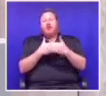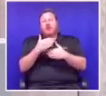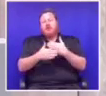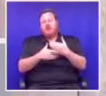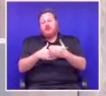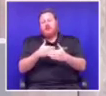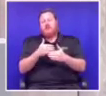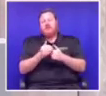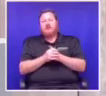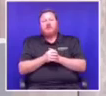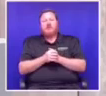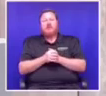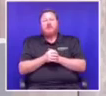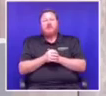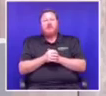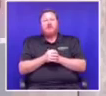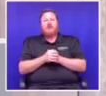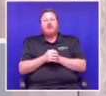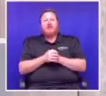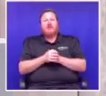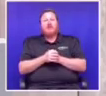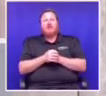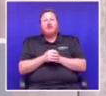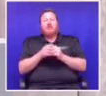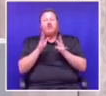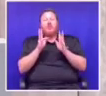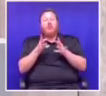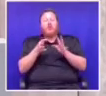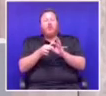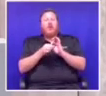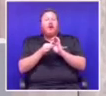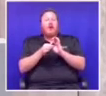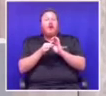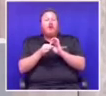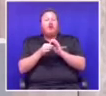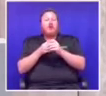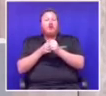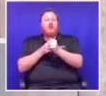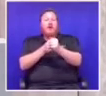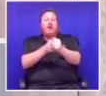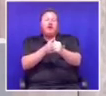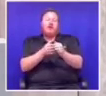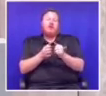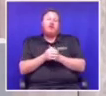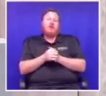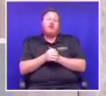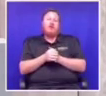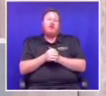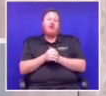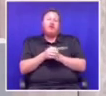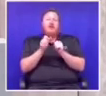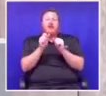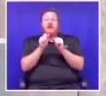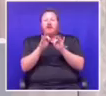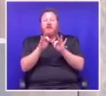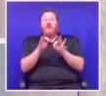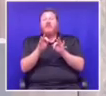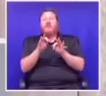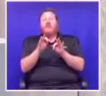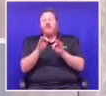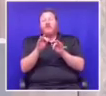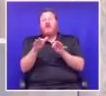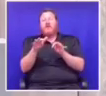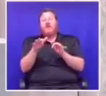that will govern our relationship in case there are any